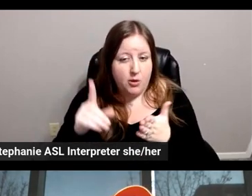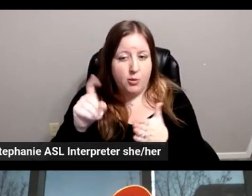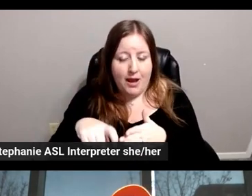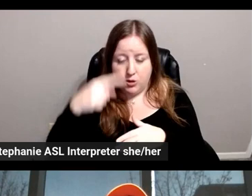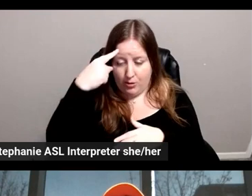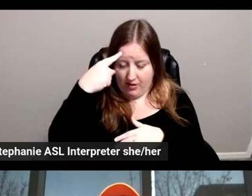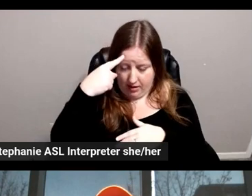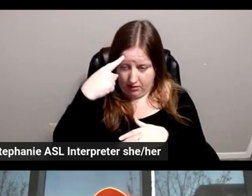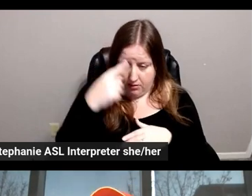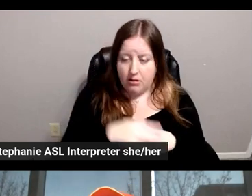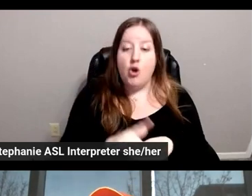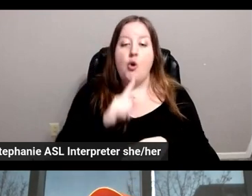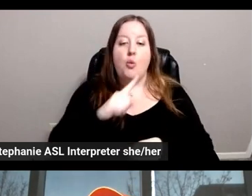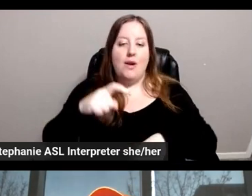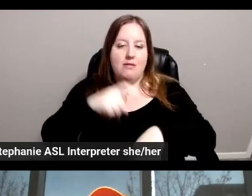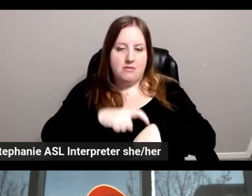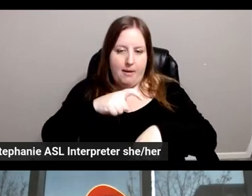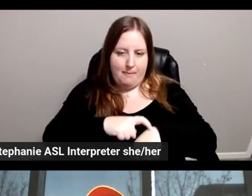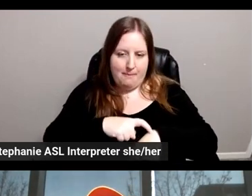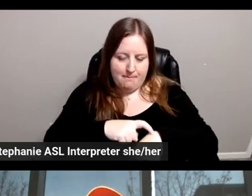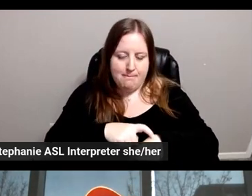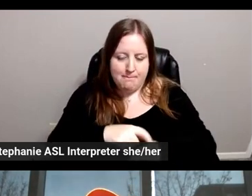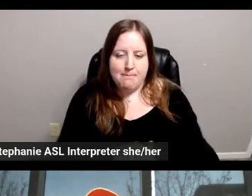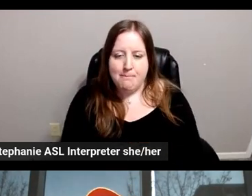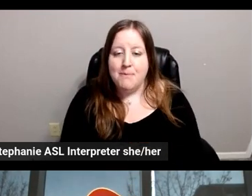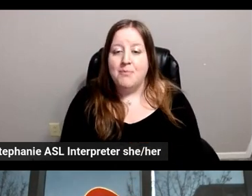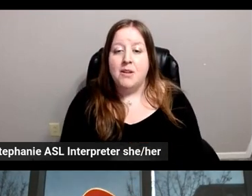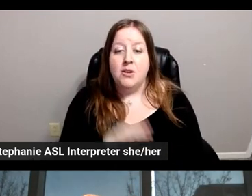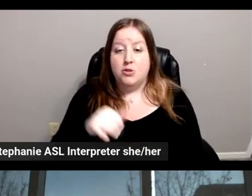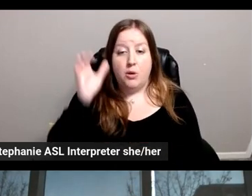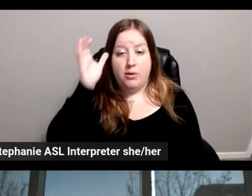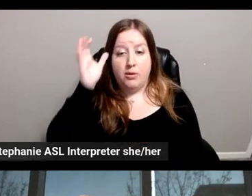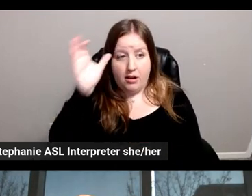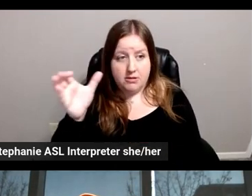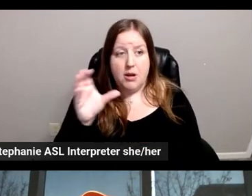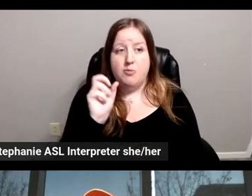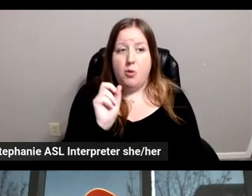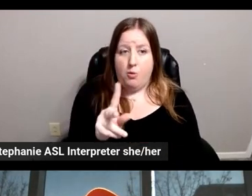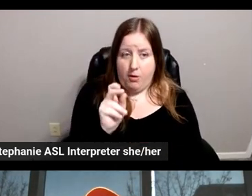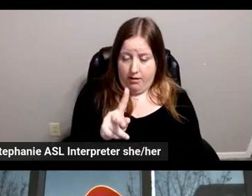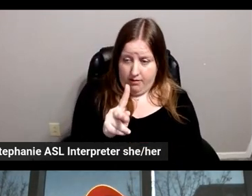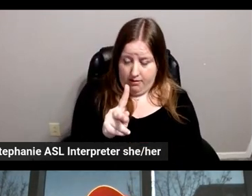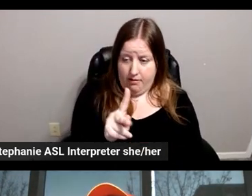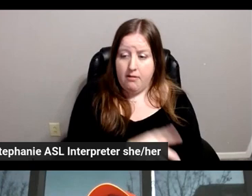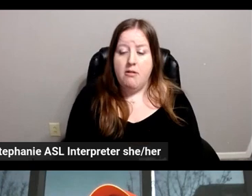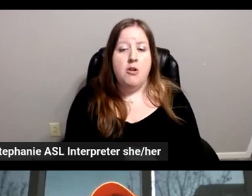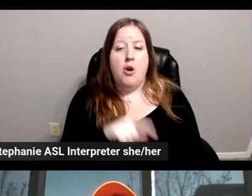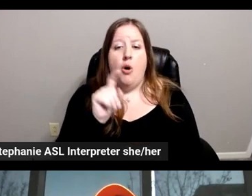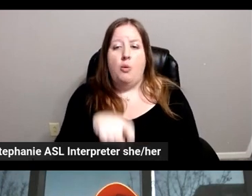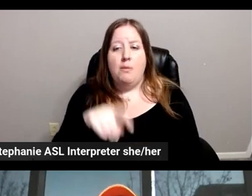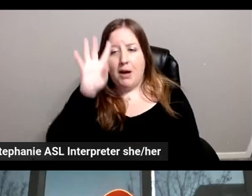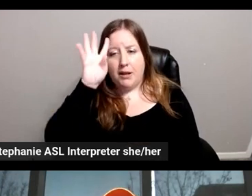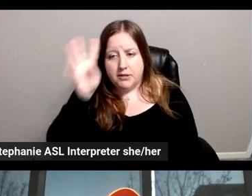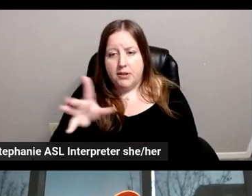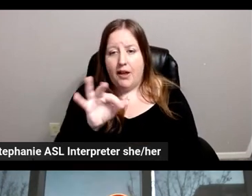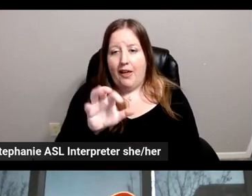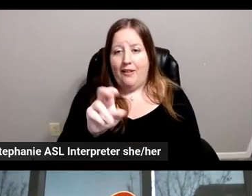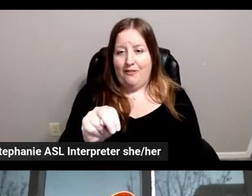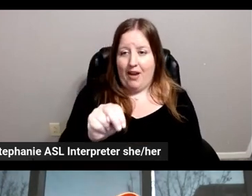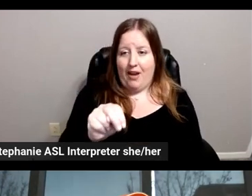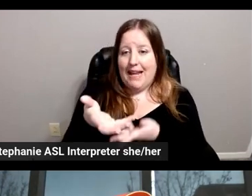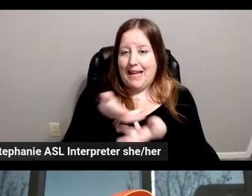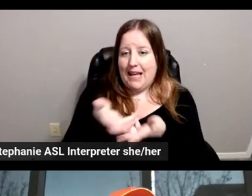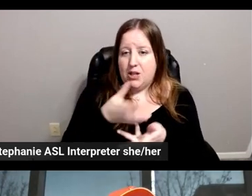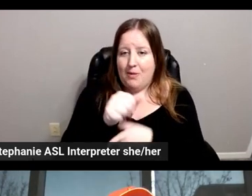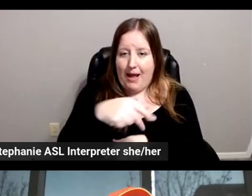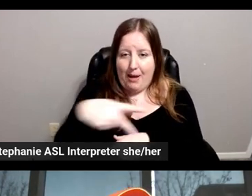was real time. So, the concept was, okay, we must create a fan engagement application